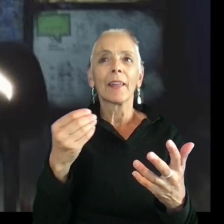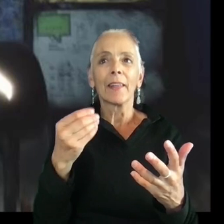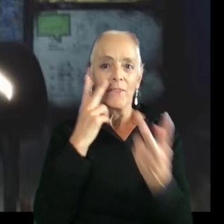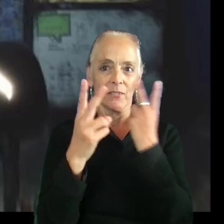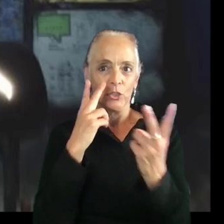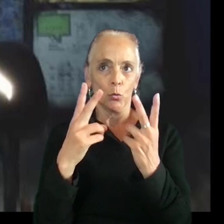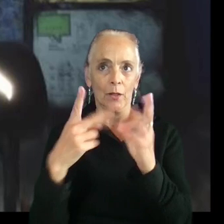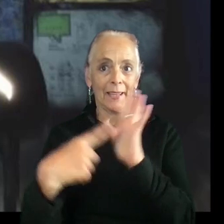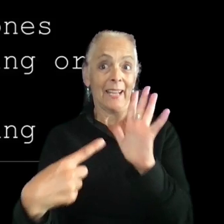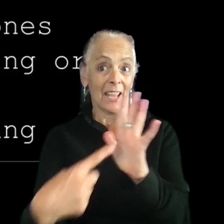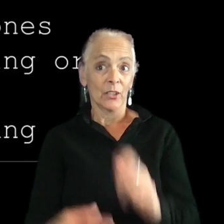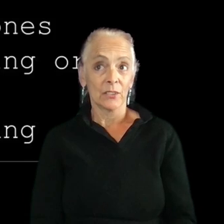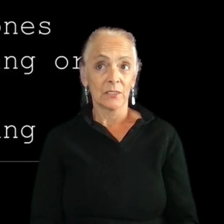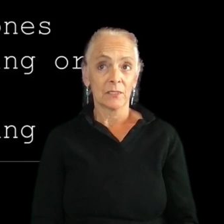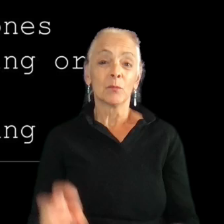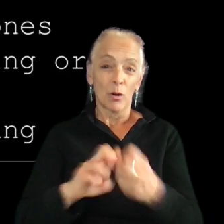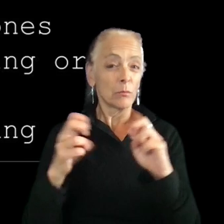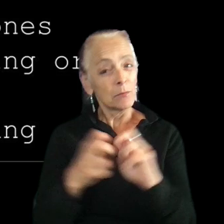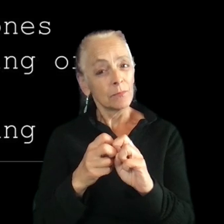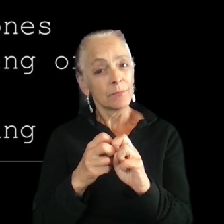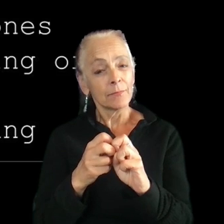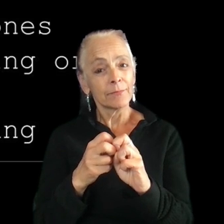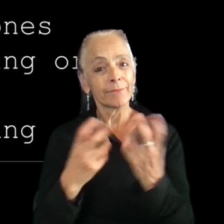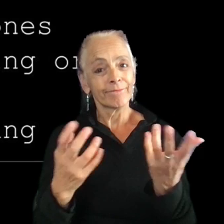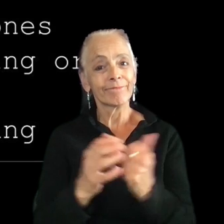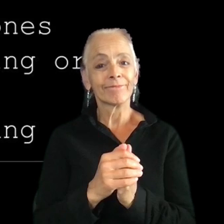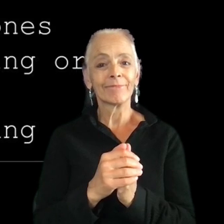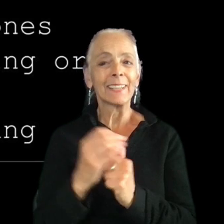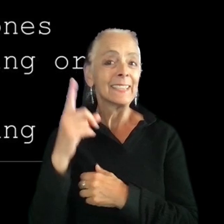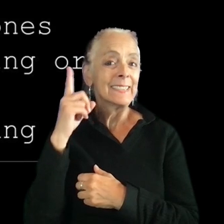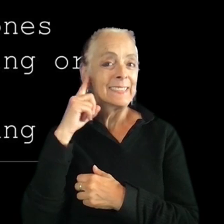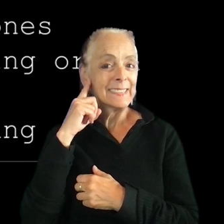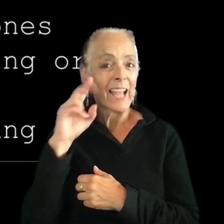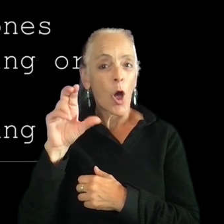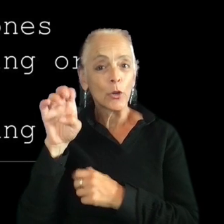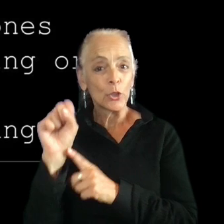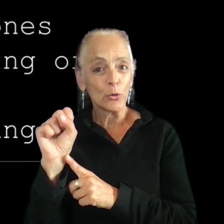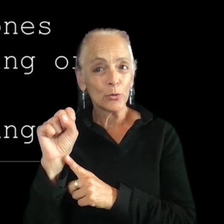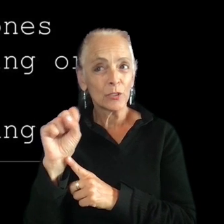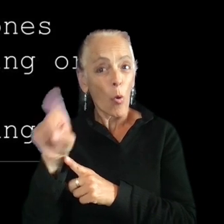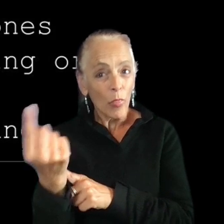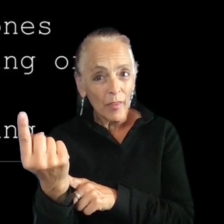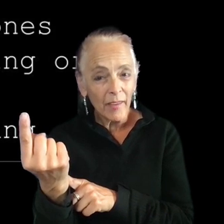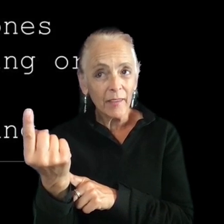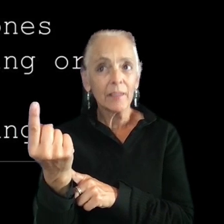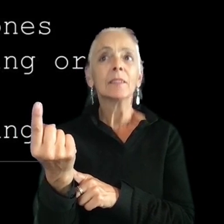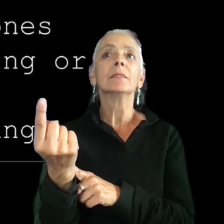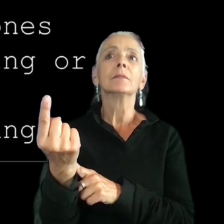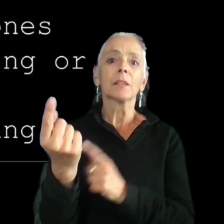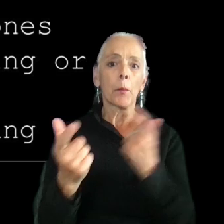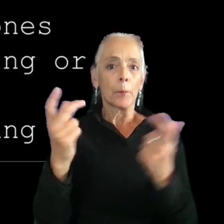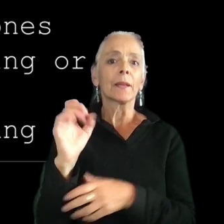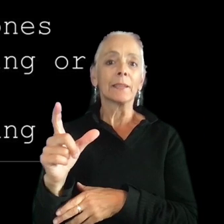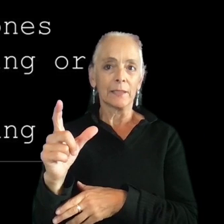It's a big problem in horror. And honestly, sound-based cues in general are a big deal in